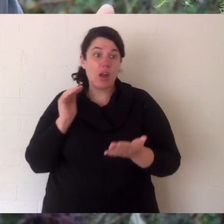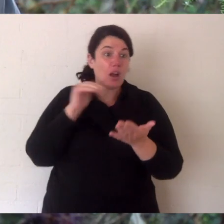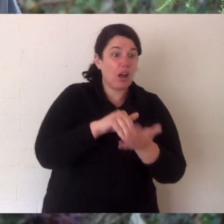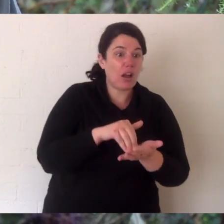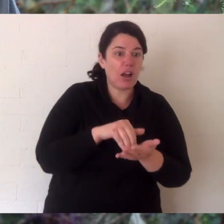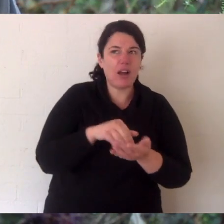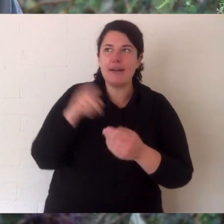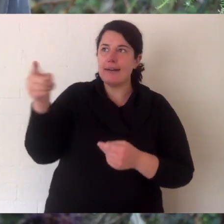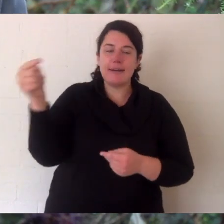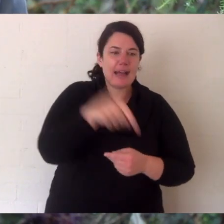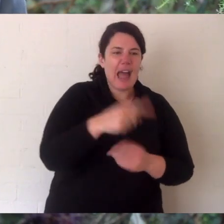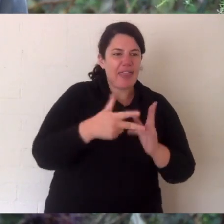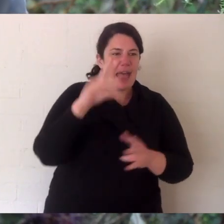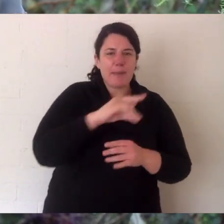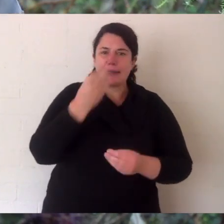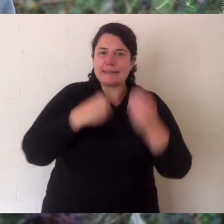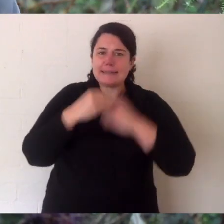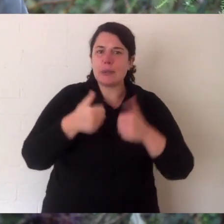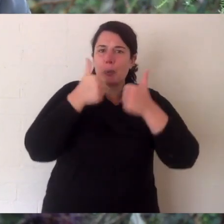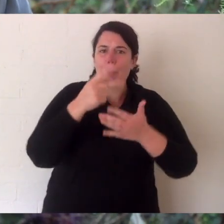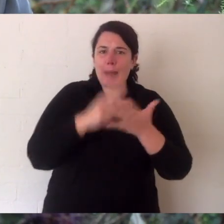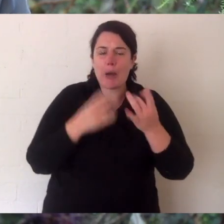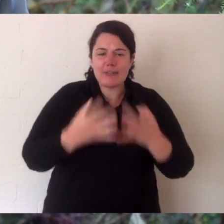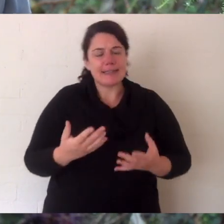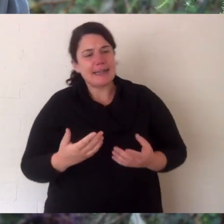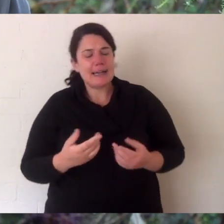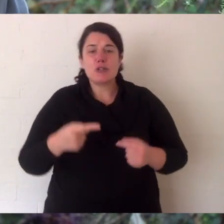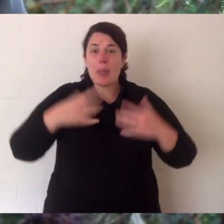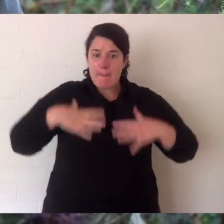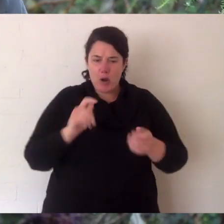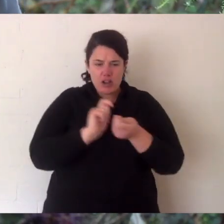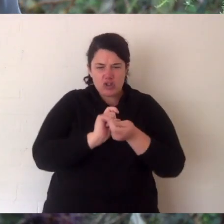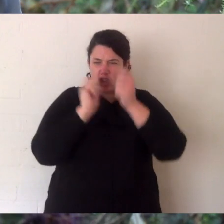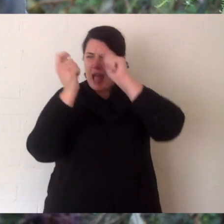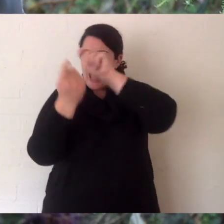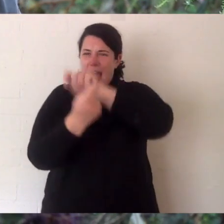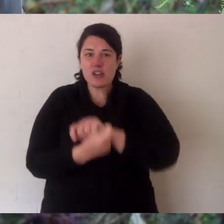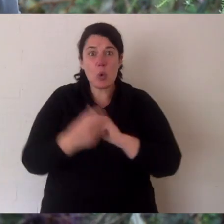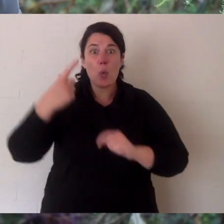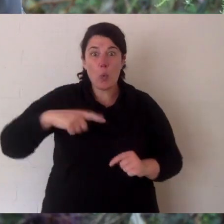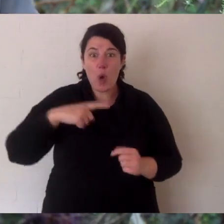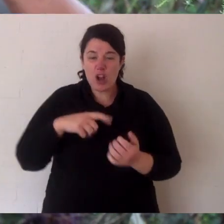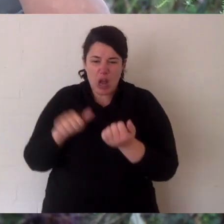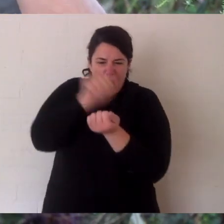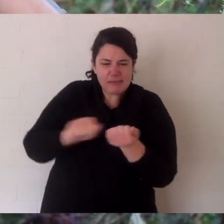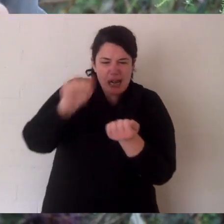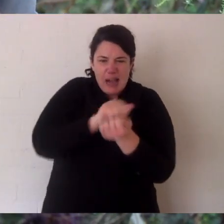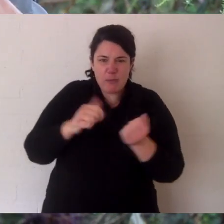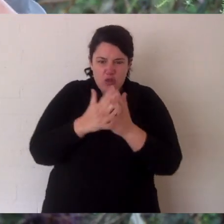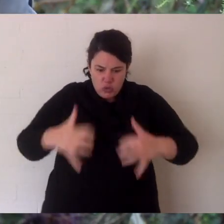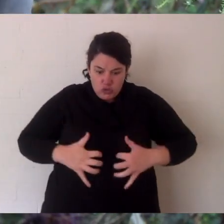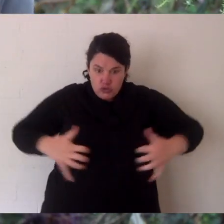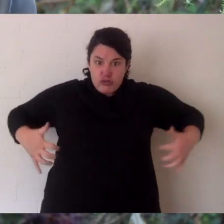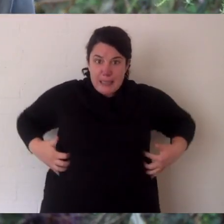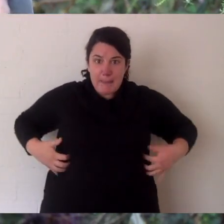has naturally died and when they turn up there's a good chance somebody's already eaten the good bits. So they've evolved